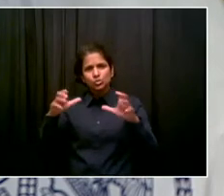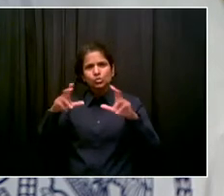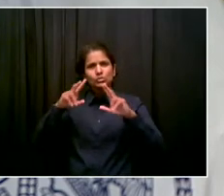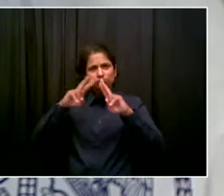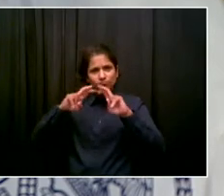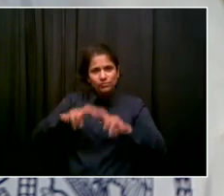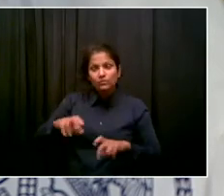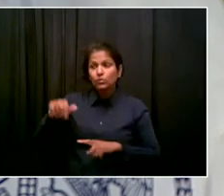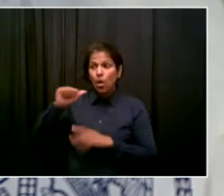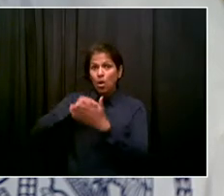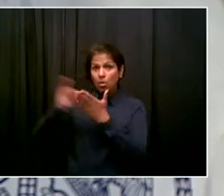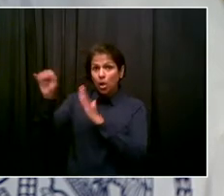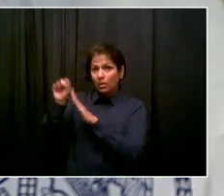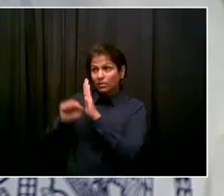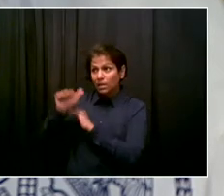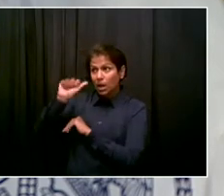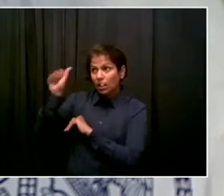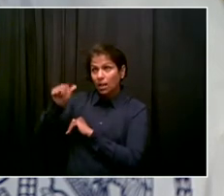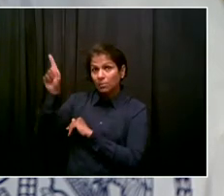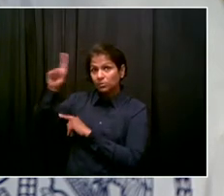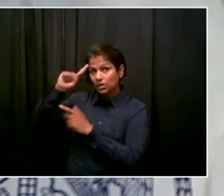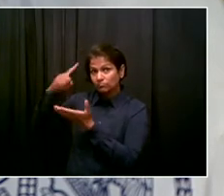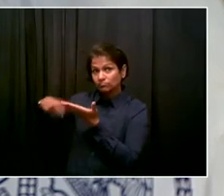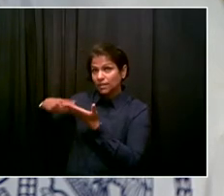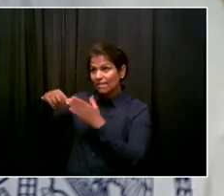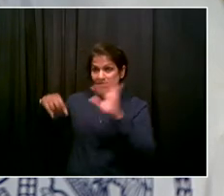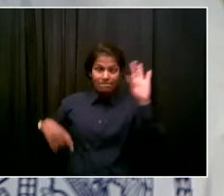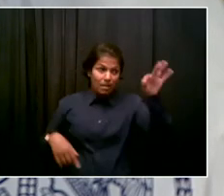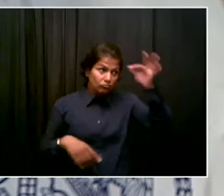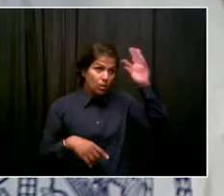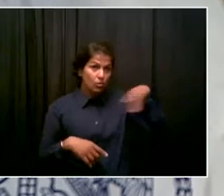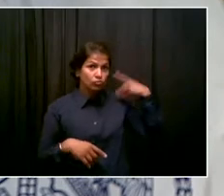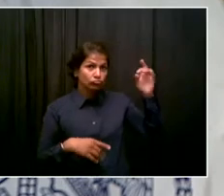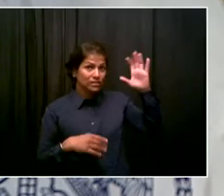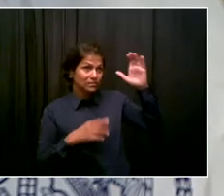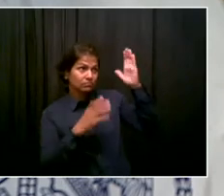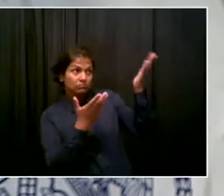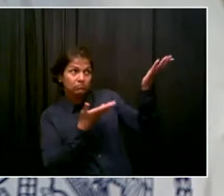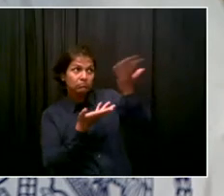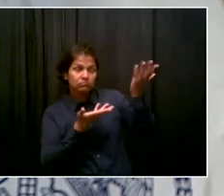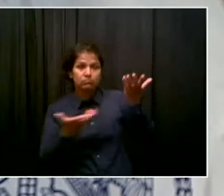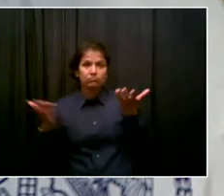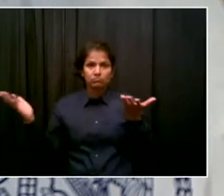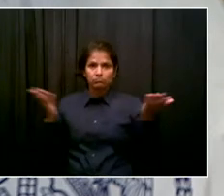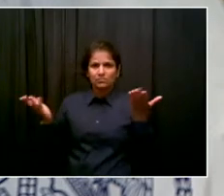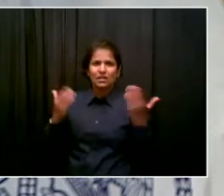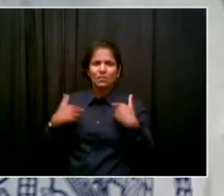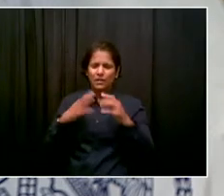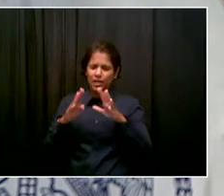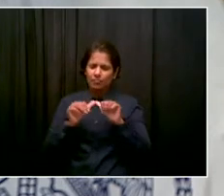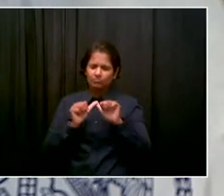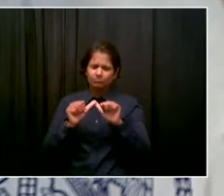ourselves. But there's no question in my mind, we turn the corner on all of this, and we move forward. Thank you, everybody.